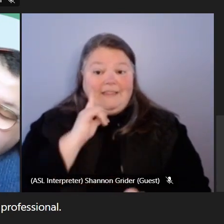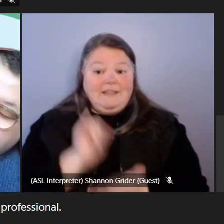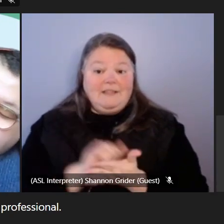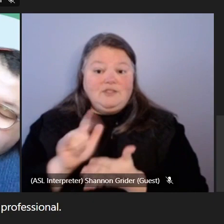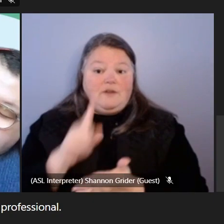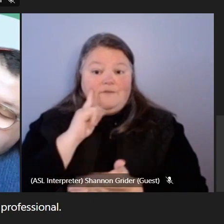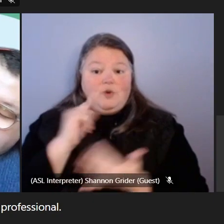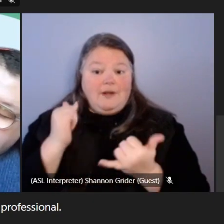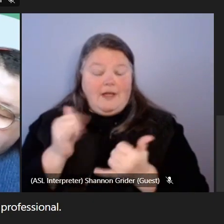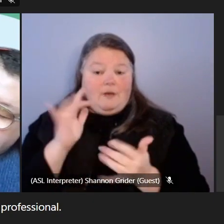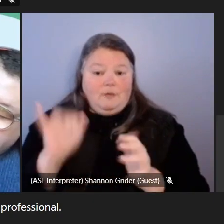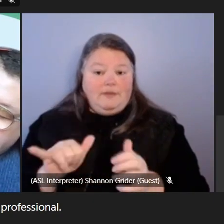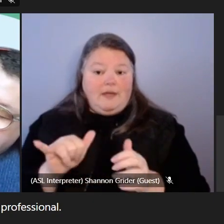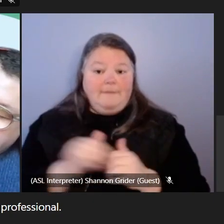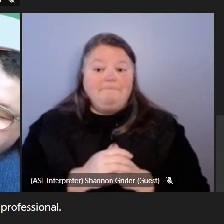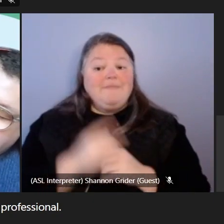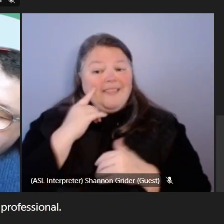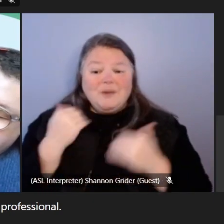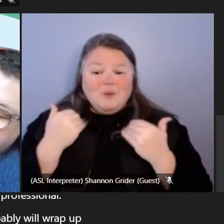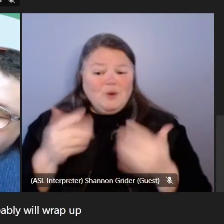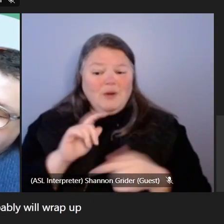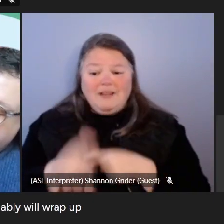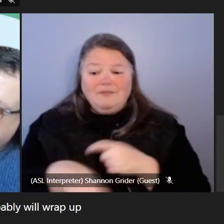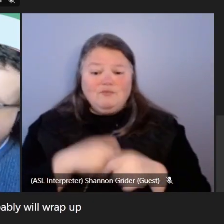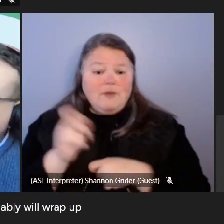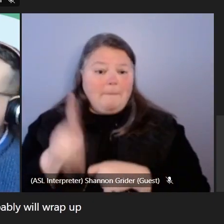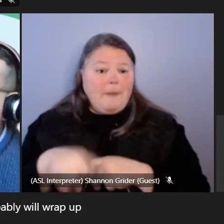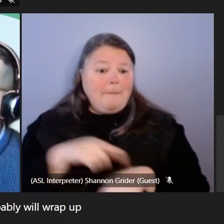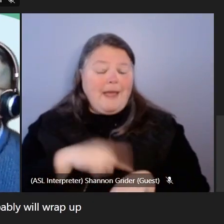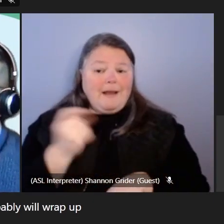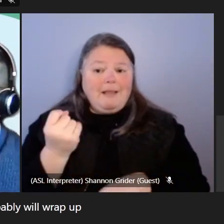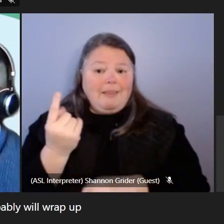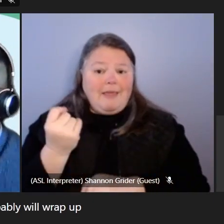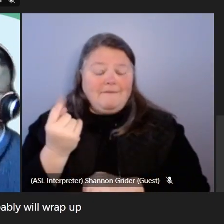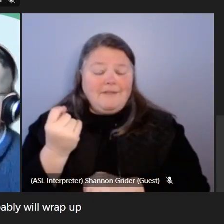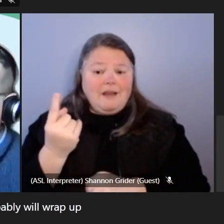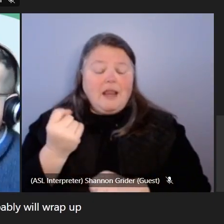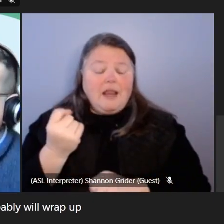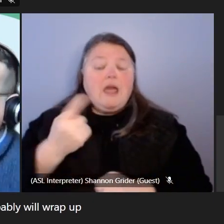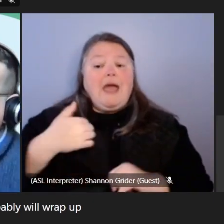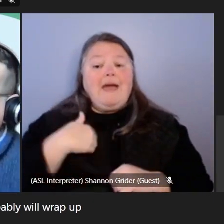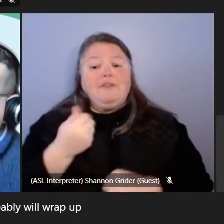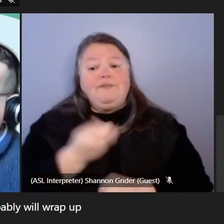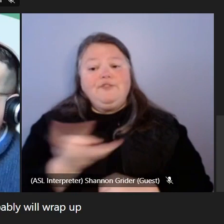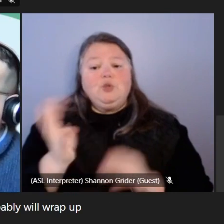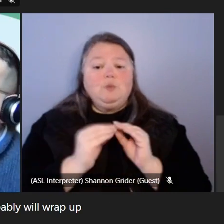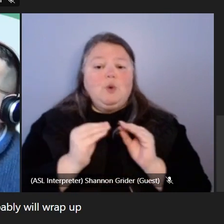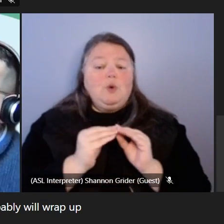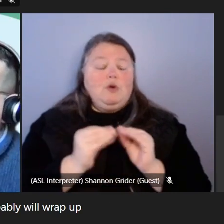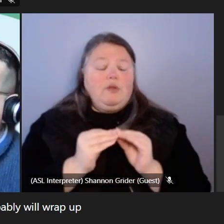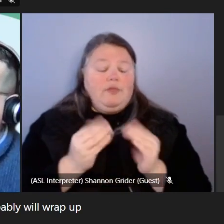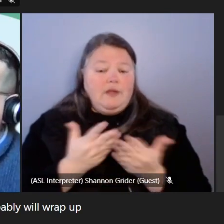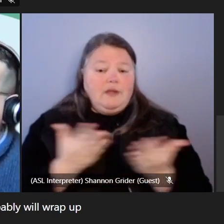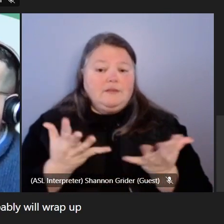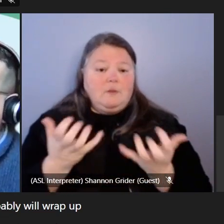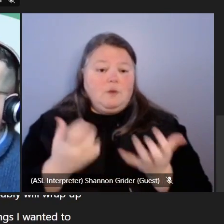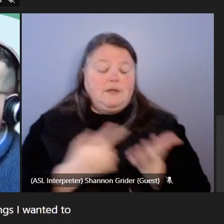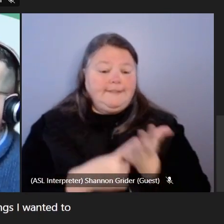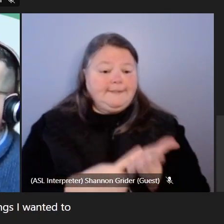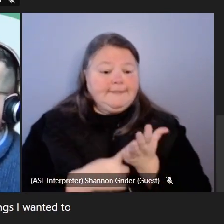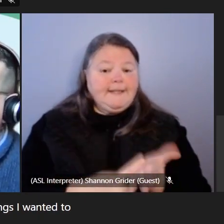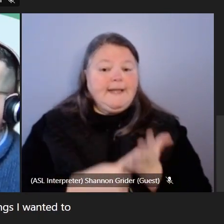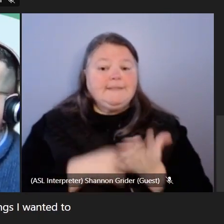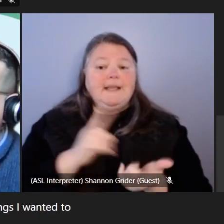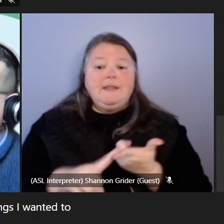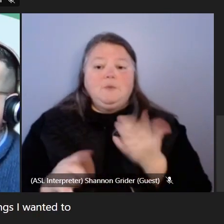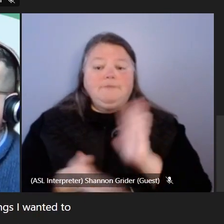um we probably will wrap up right at 11. um i just have a couple of more things i wanted to uh talk with you about and then